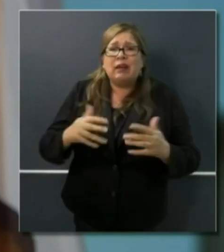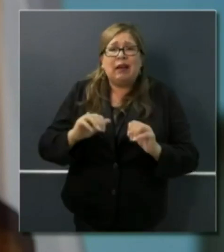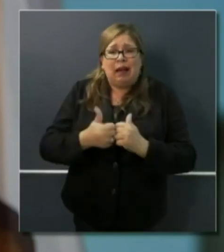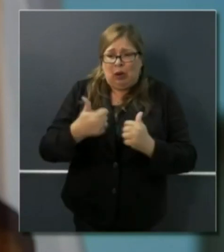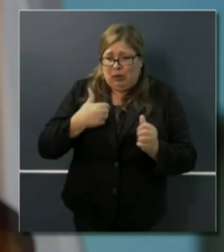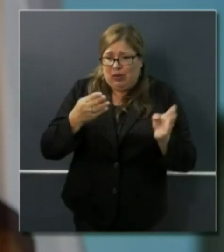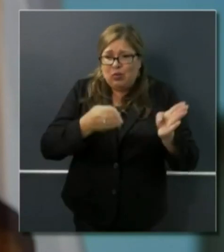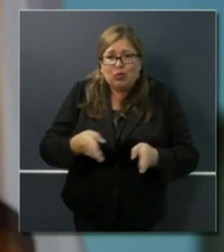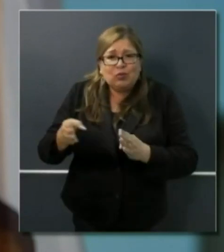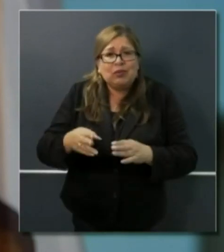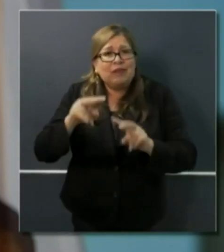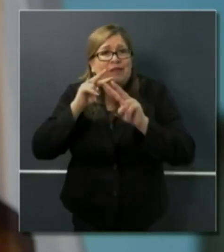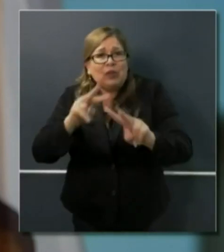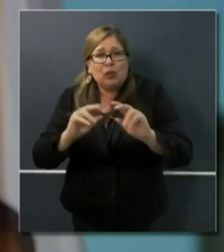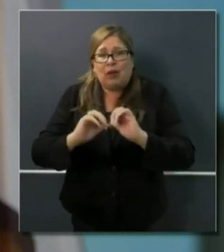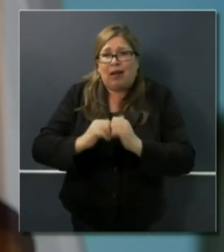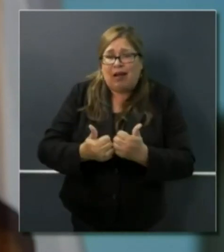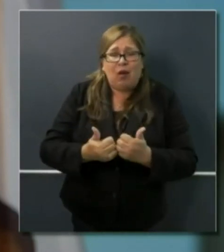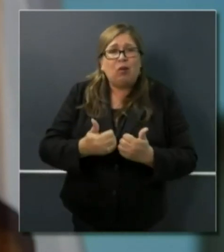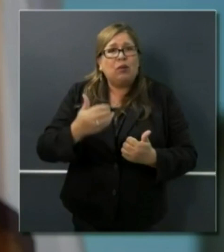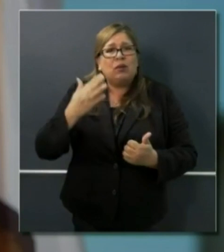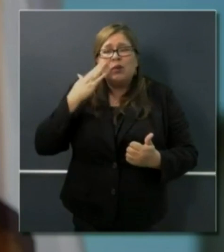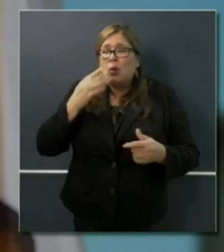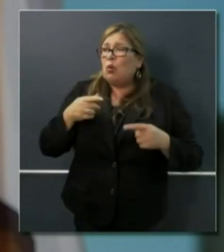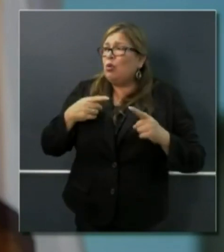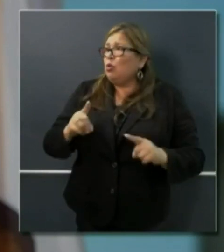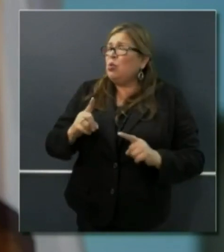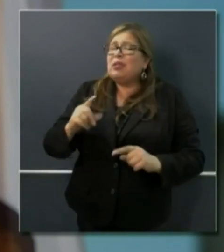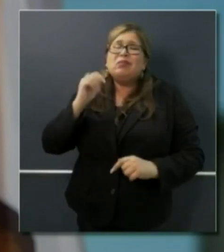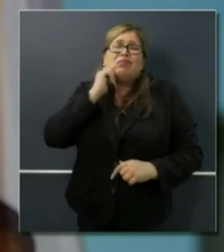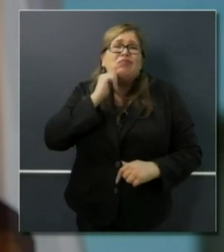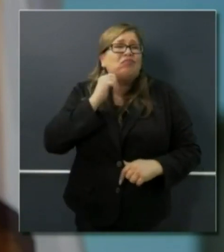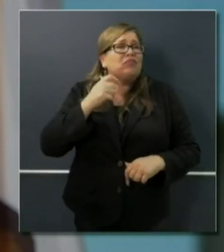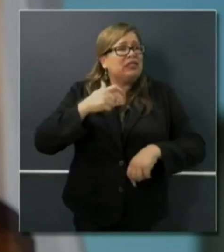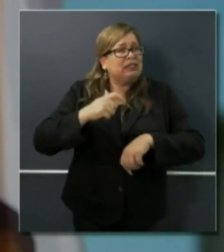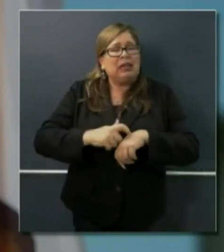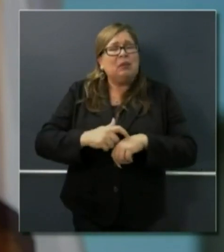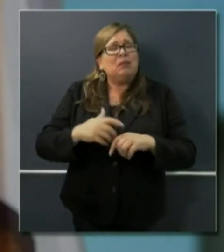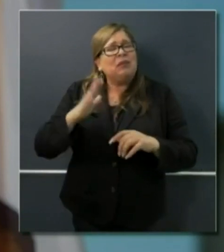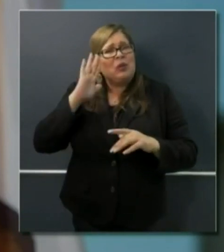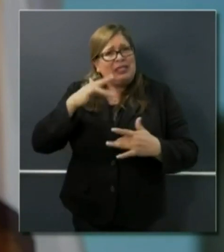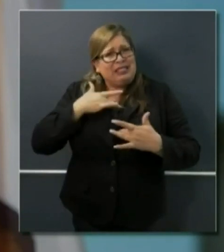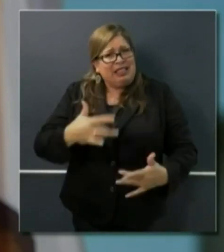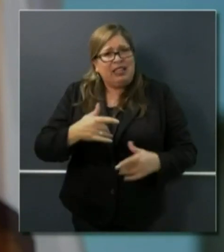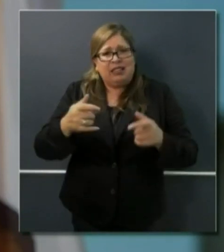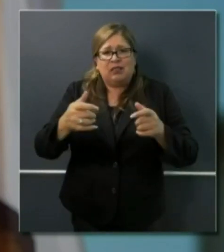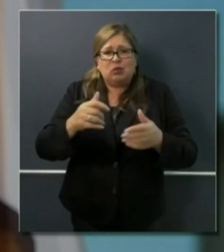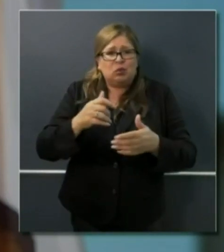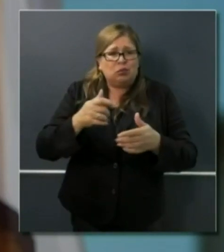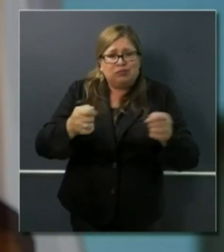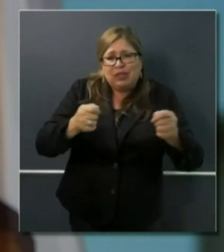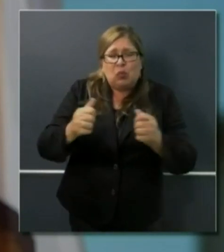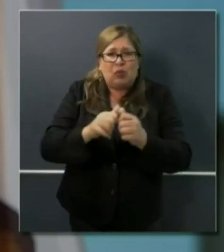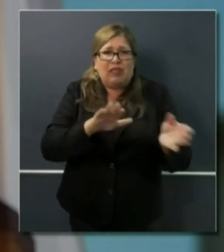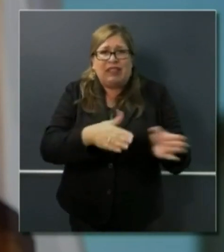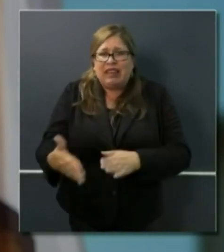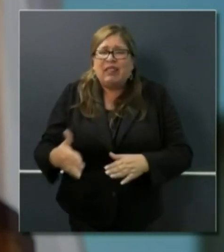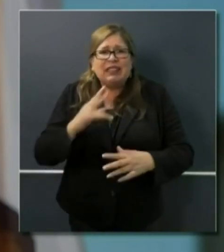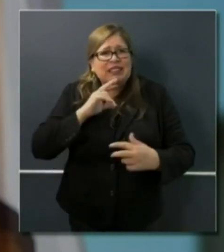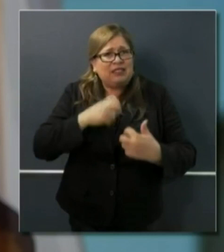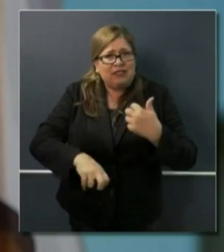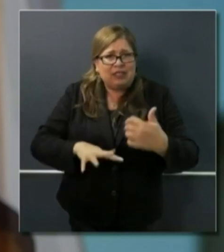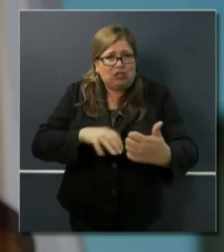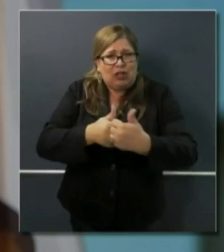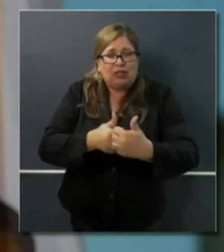that in the best of the times are difficult, but at this moment are made even more challenging. And so, again, I just felt incumbent,